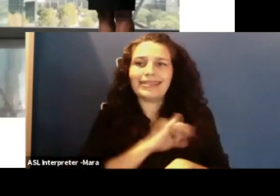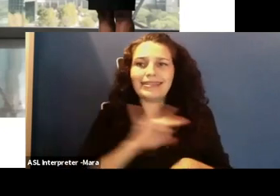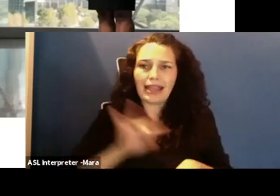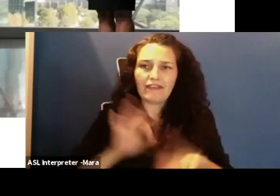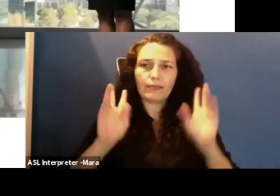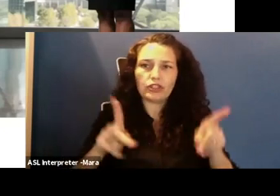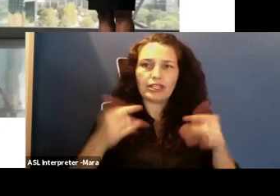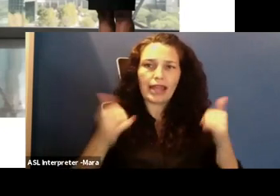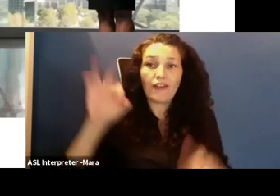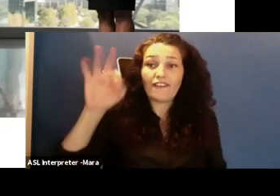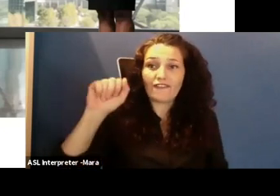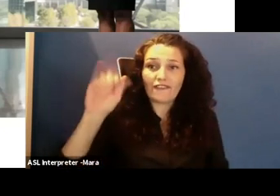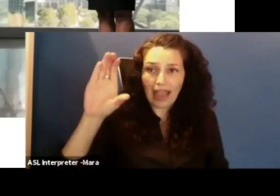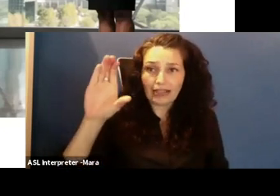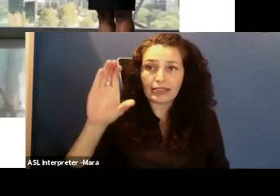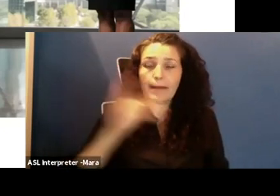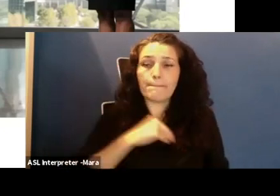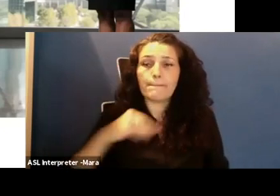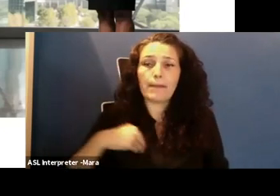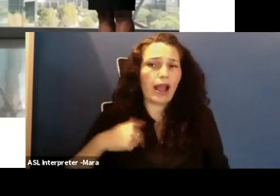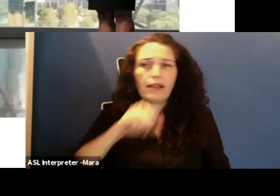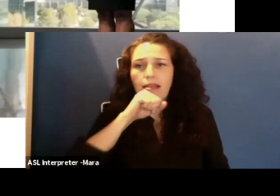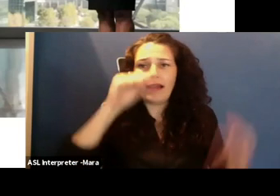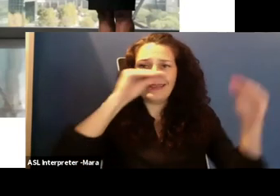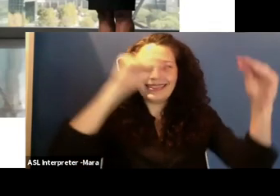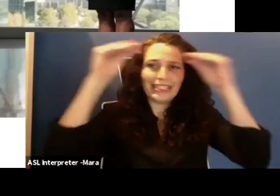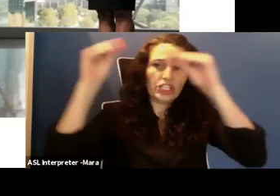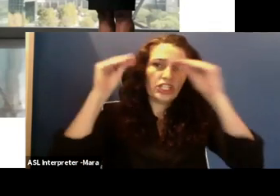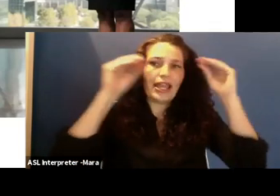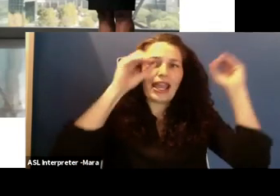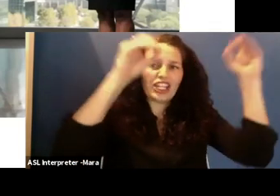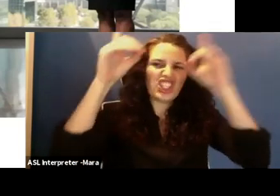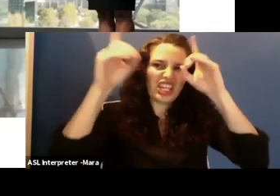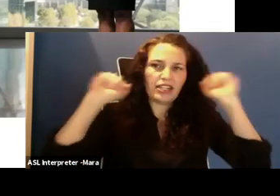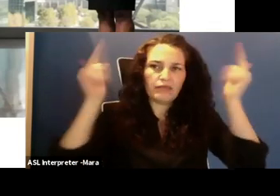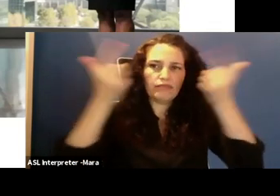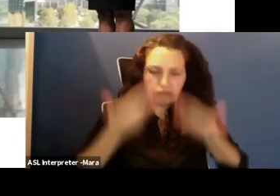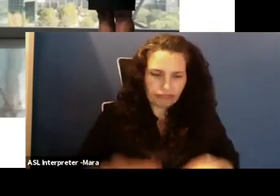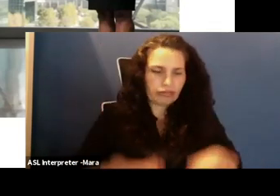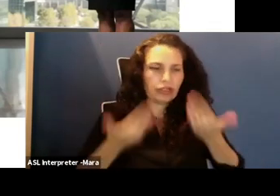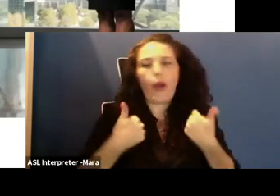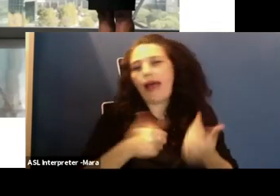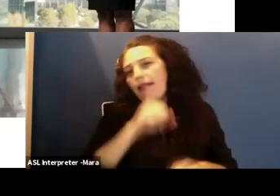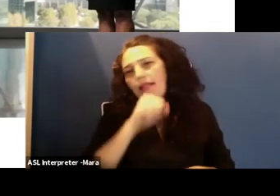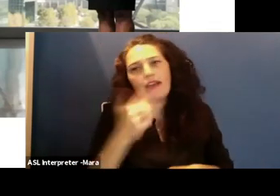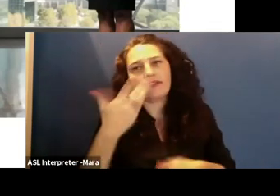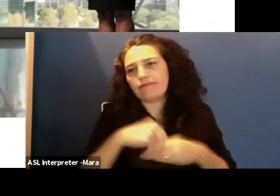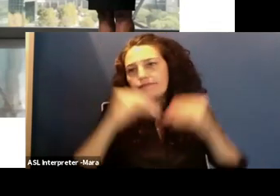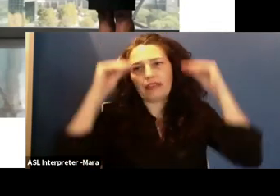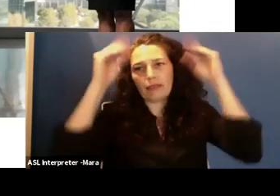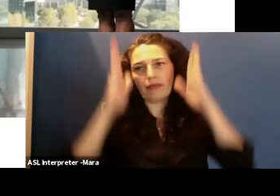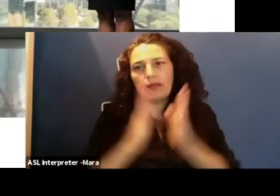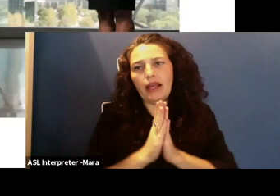I'm a faculty member. So I love teaching and educating people. And so I love being a professor at North Carolina